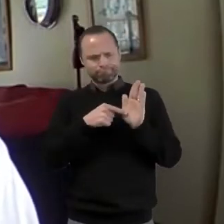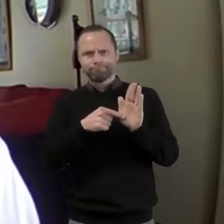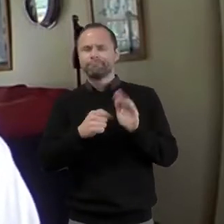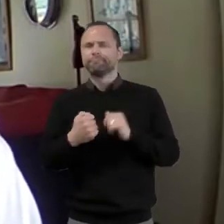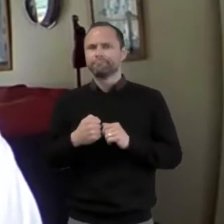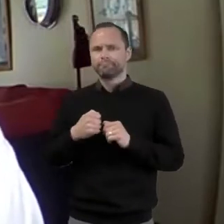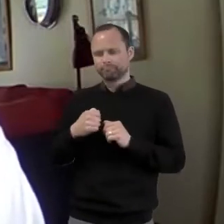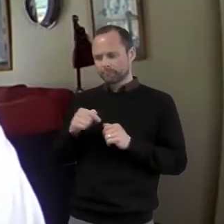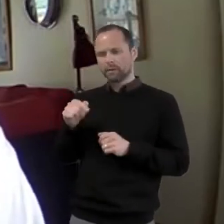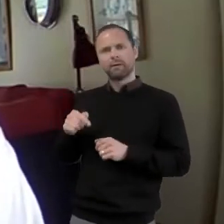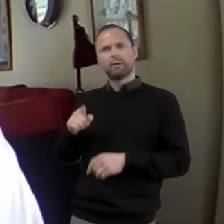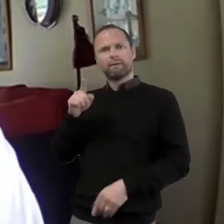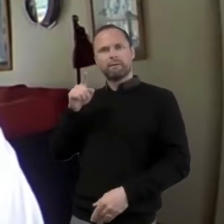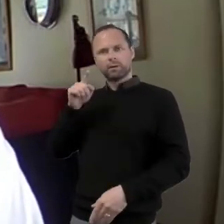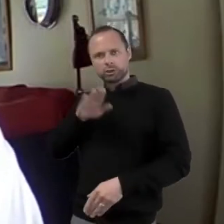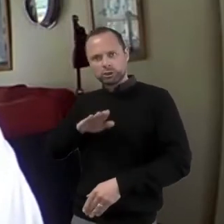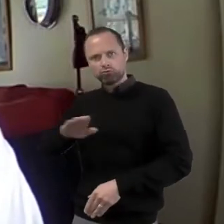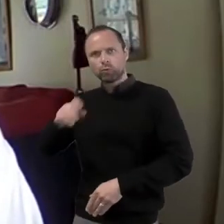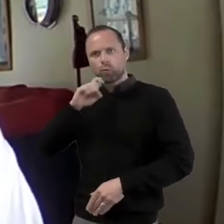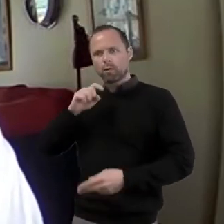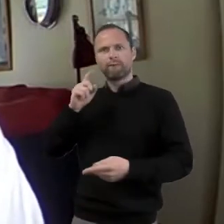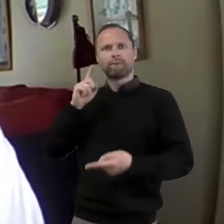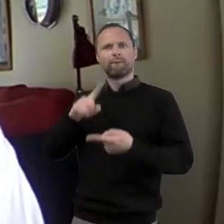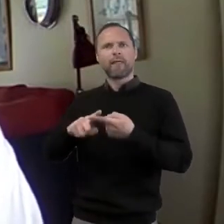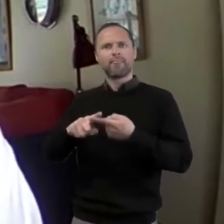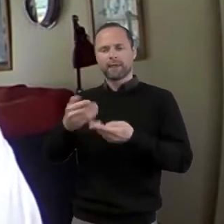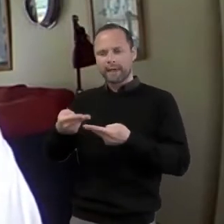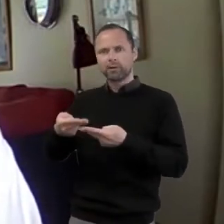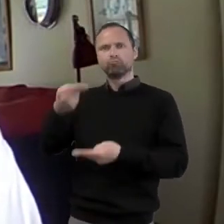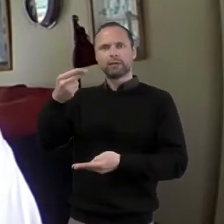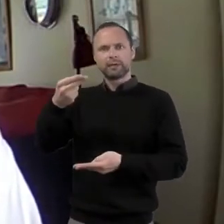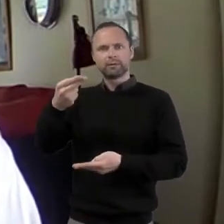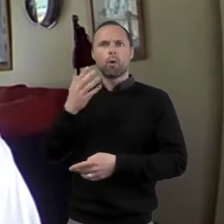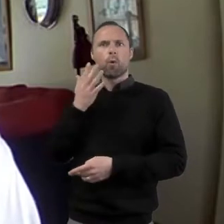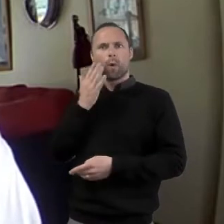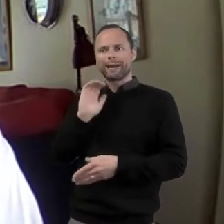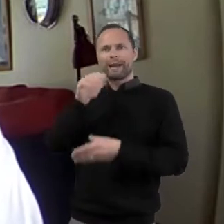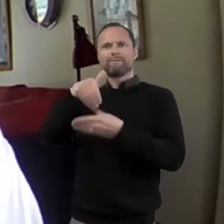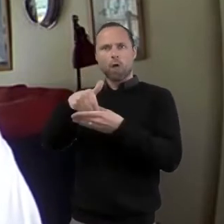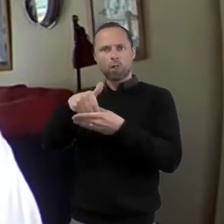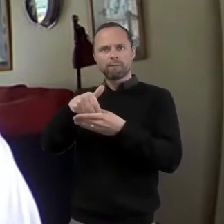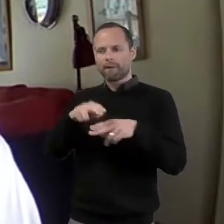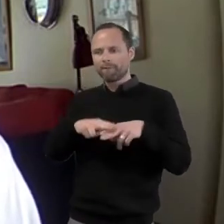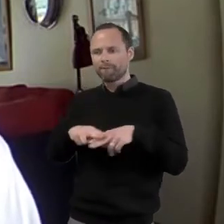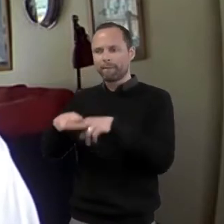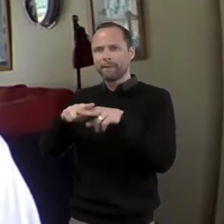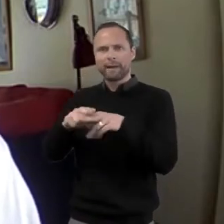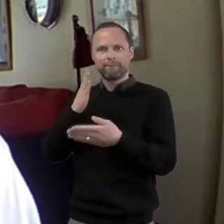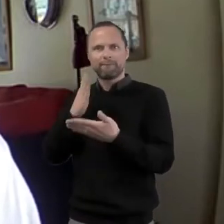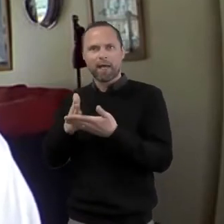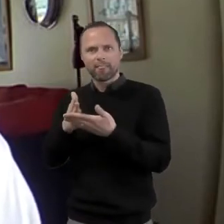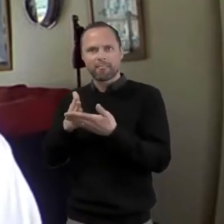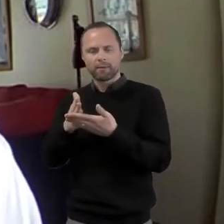comes when they have significant involvement with family faith, church discipleship and